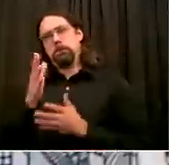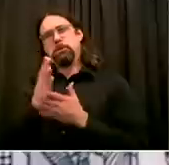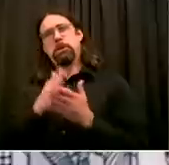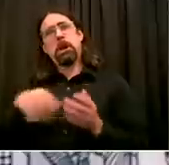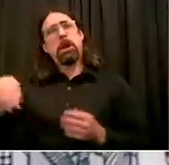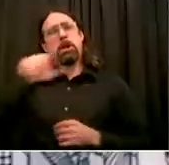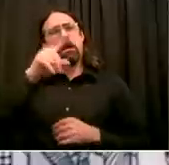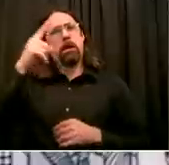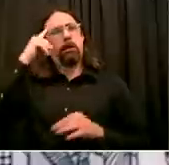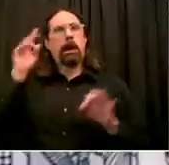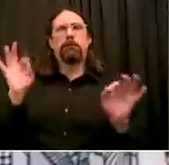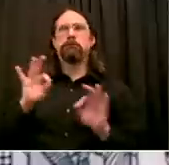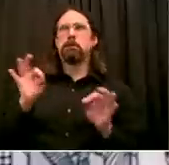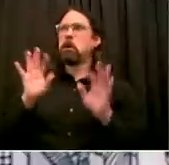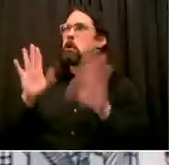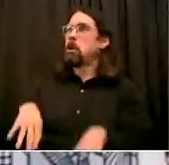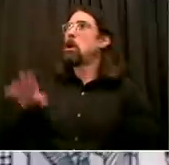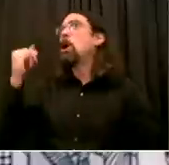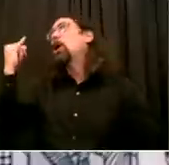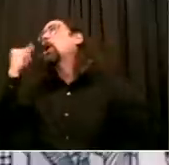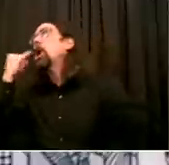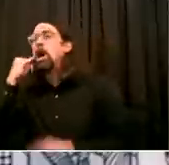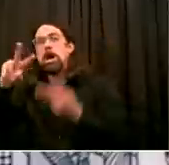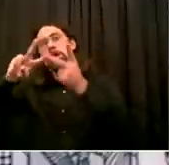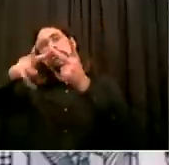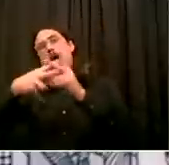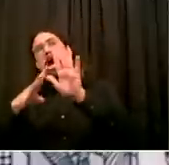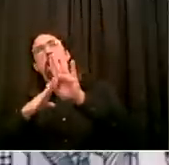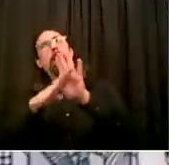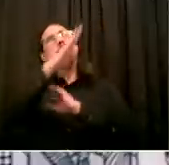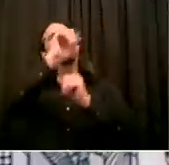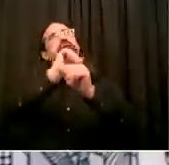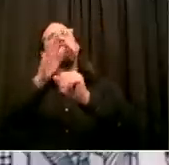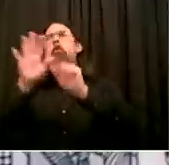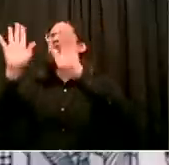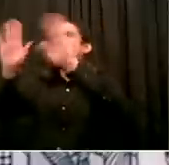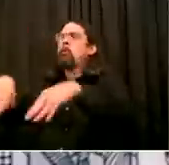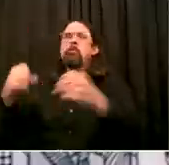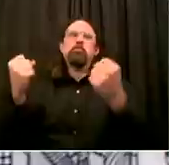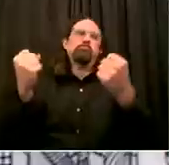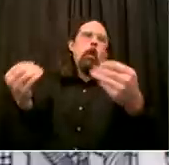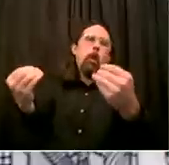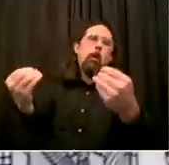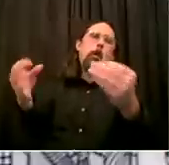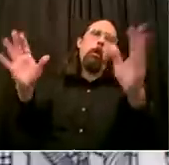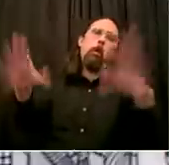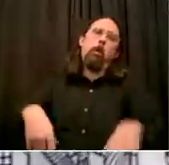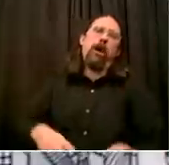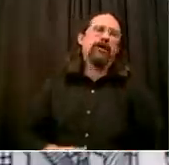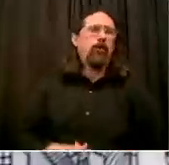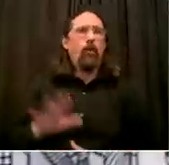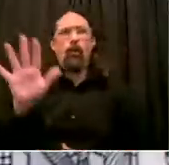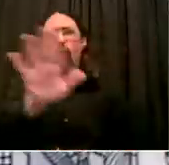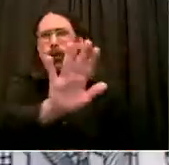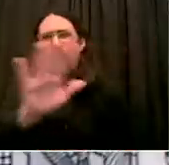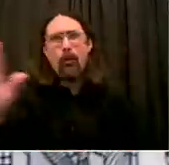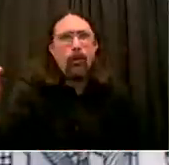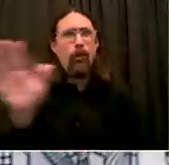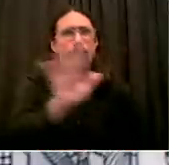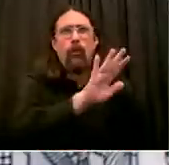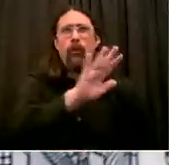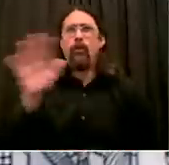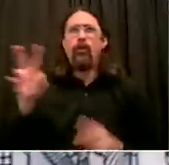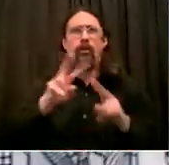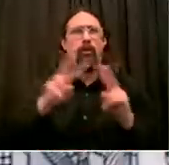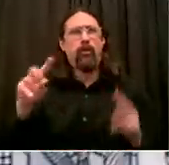it does not have to be. We can stop this. And we can turn it around. And we can do it quickly. So everyone, let's get this done. Let's get this problem